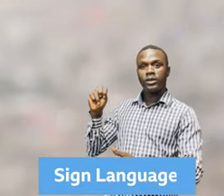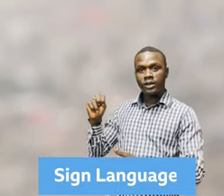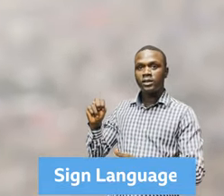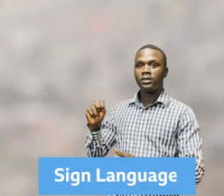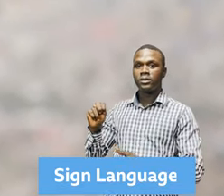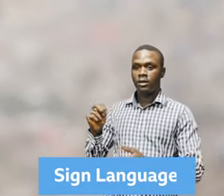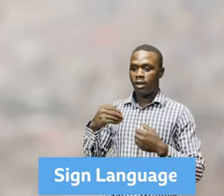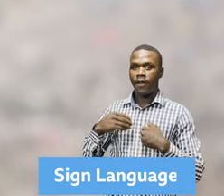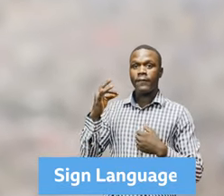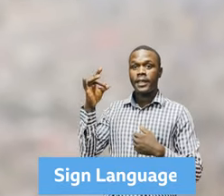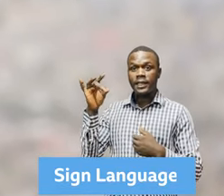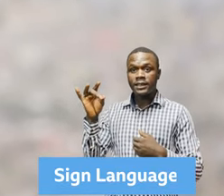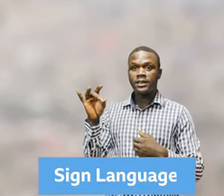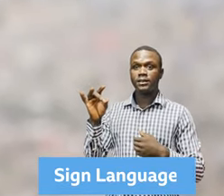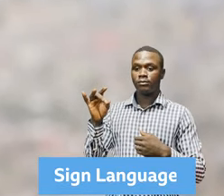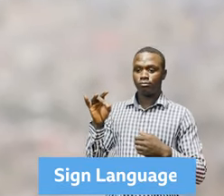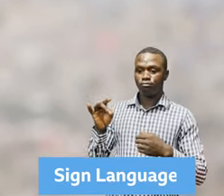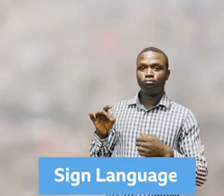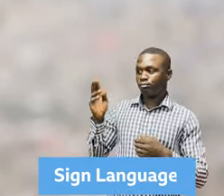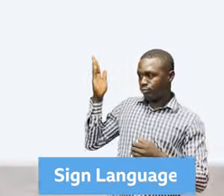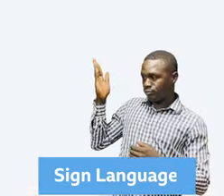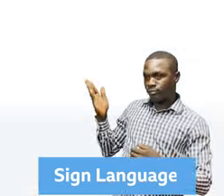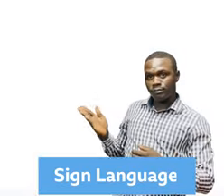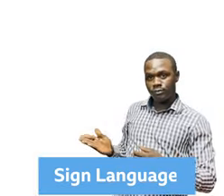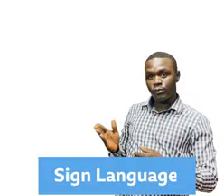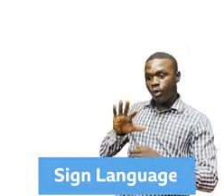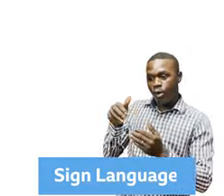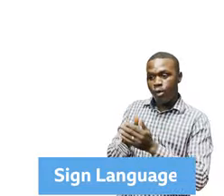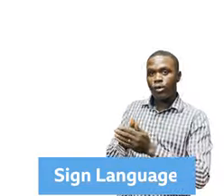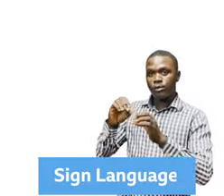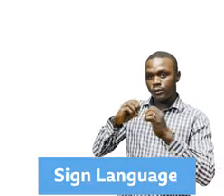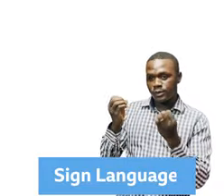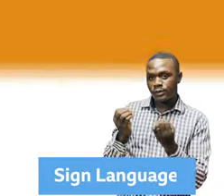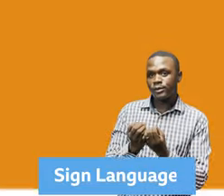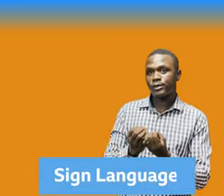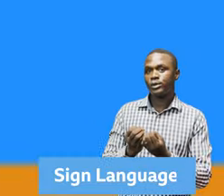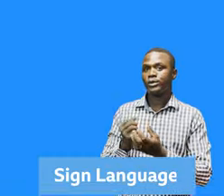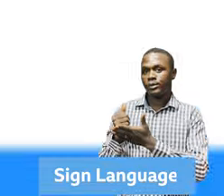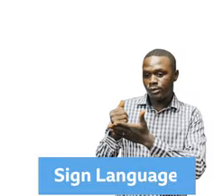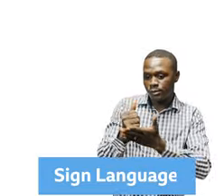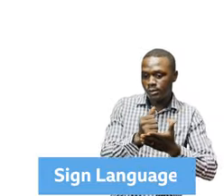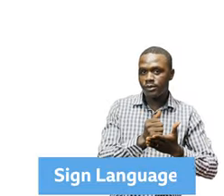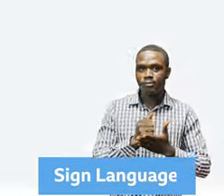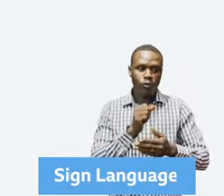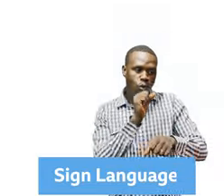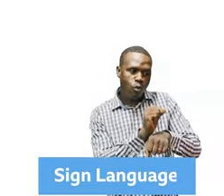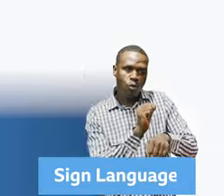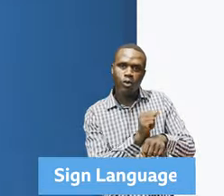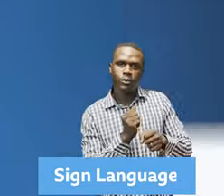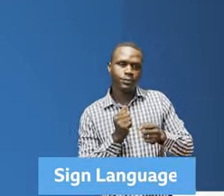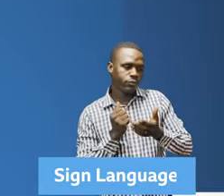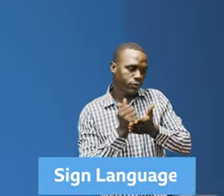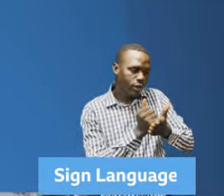United Nations system, consisting of 18 resident and non-resident agencies, funds and programs,